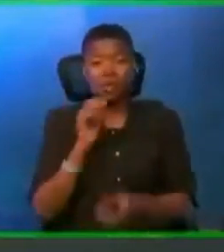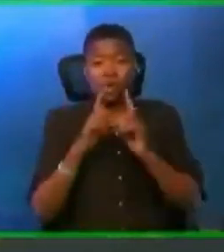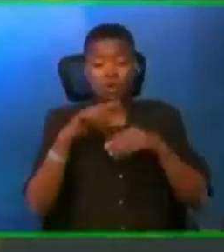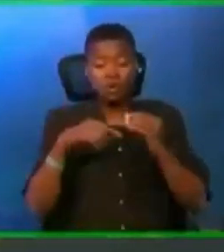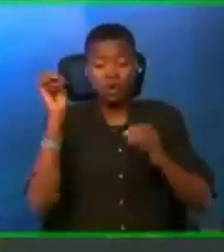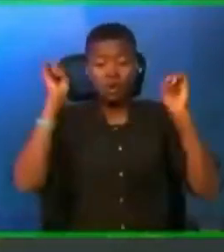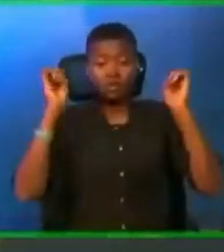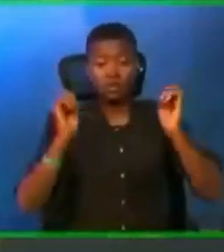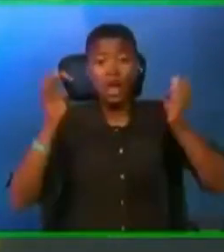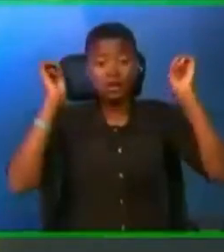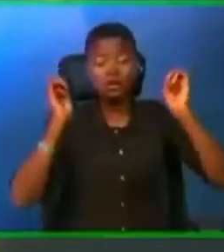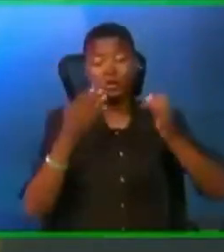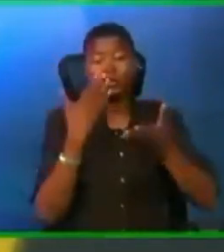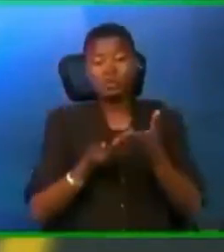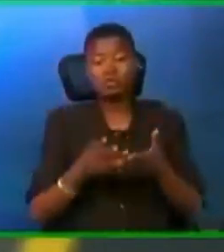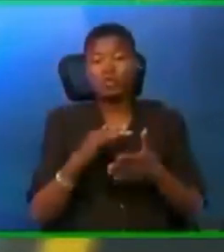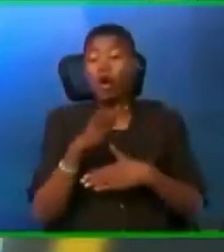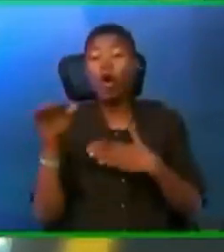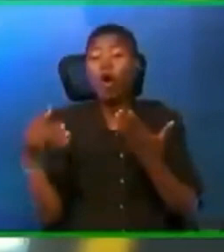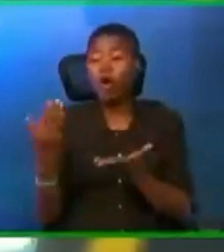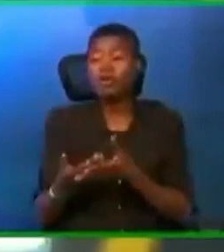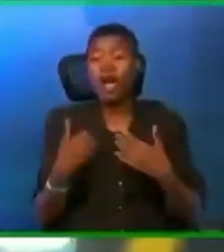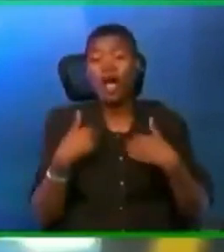education. Education is good. We all have it.